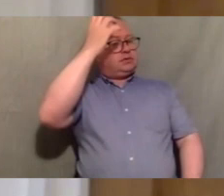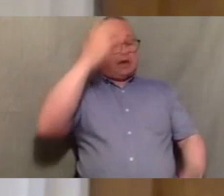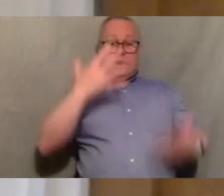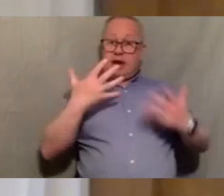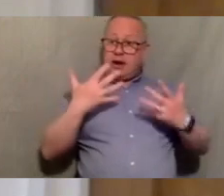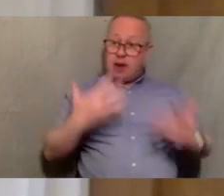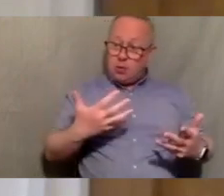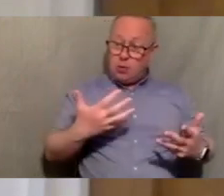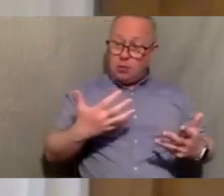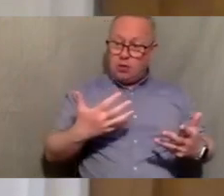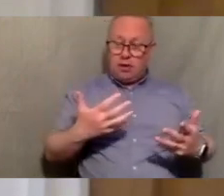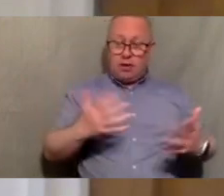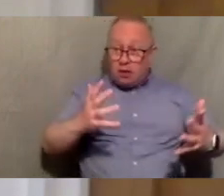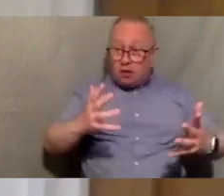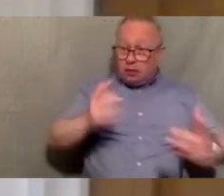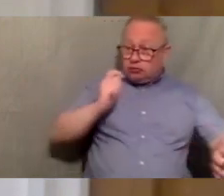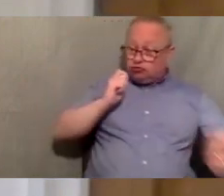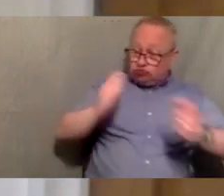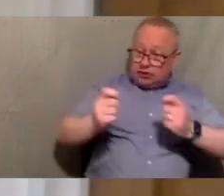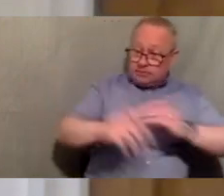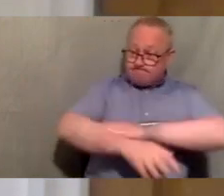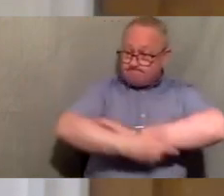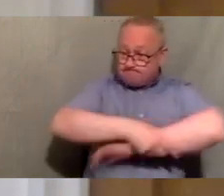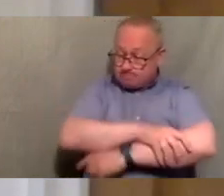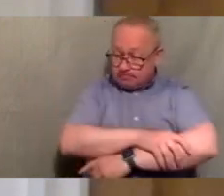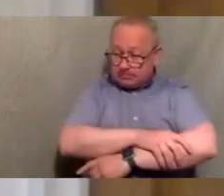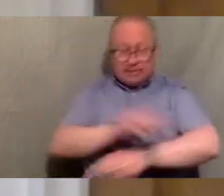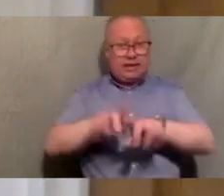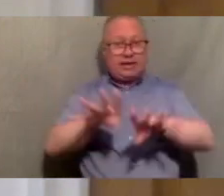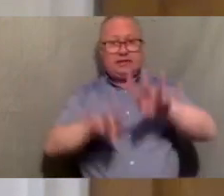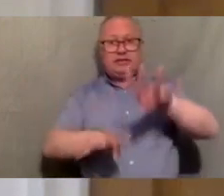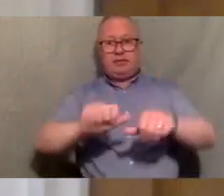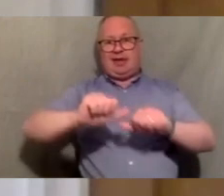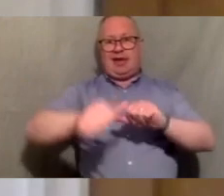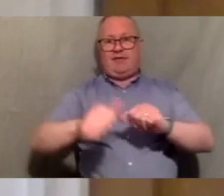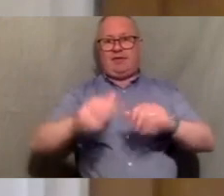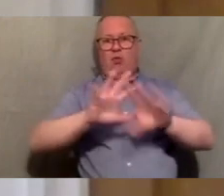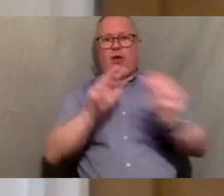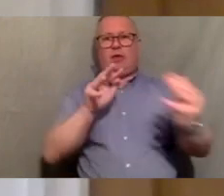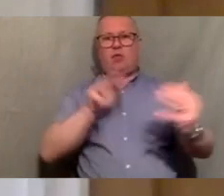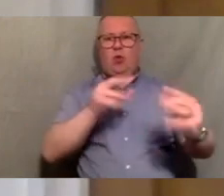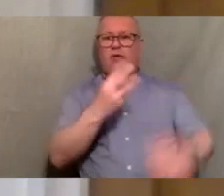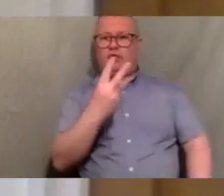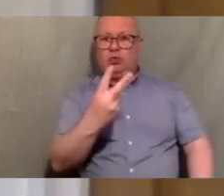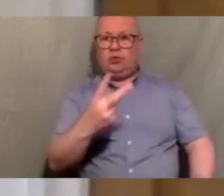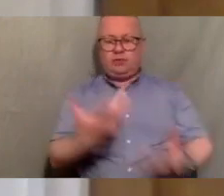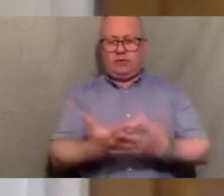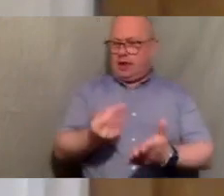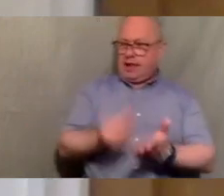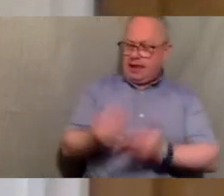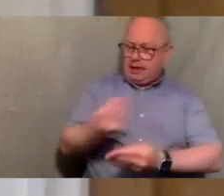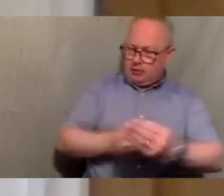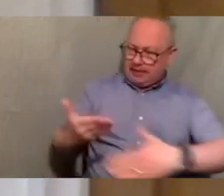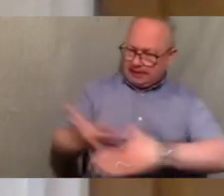really only seen last seen around the time of the second world war to direct economic activity control markets and increase public spending